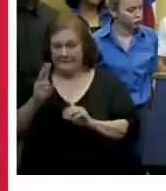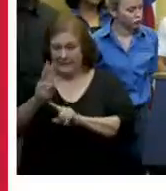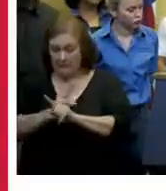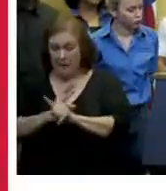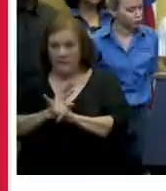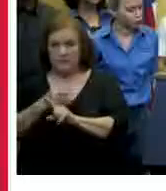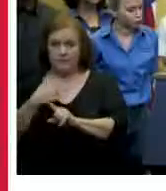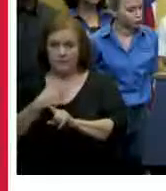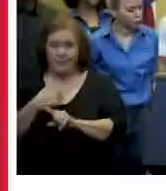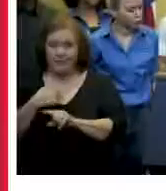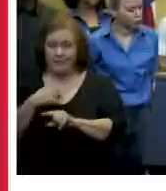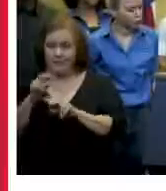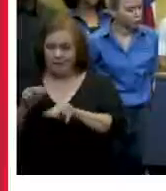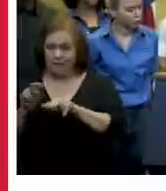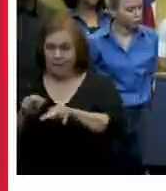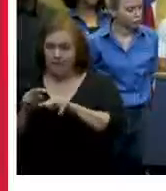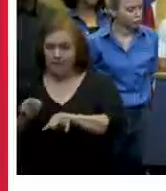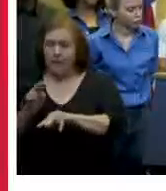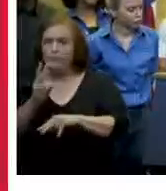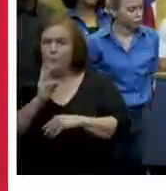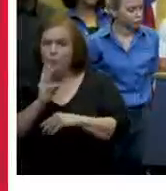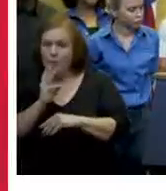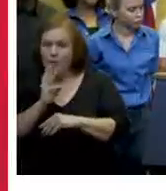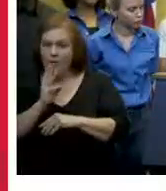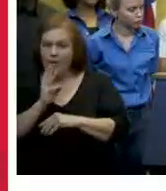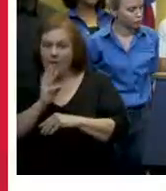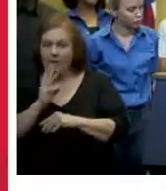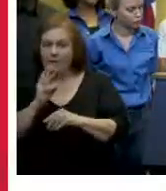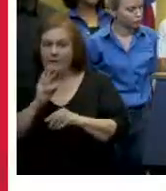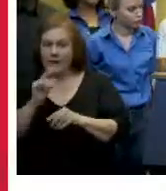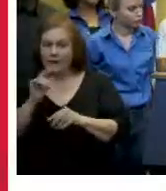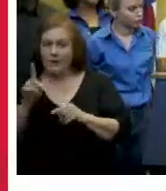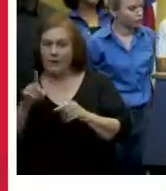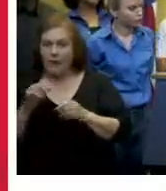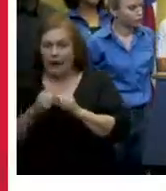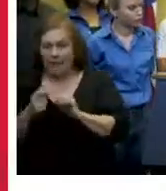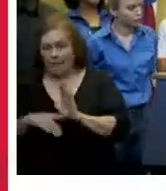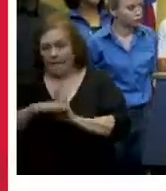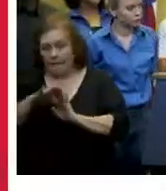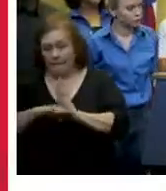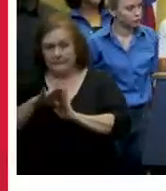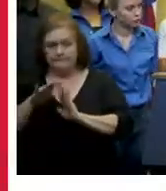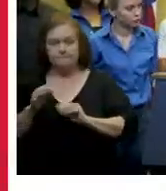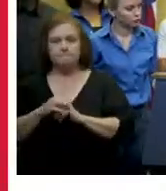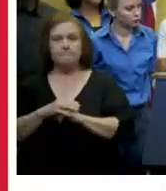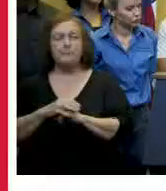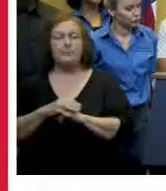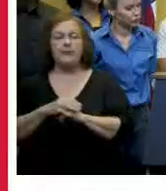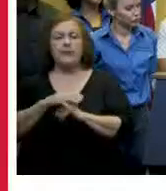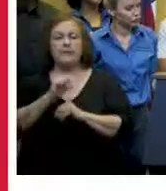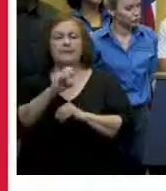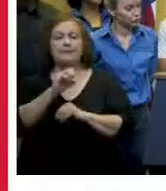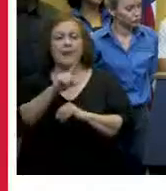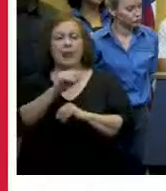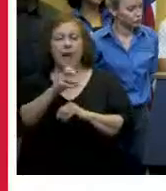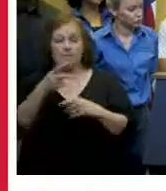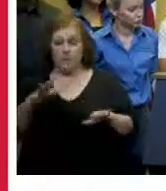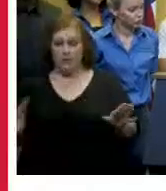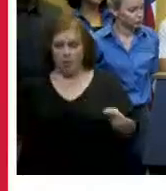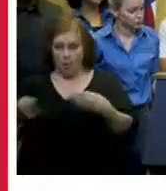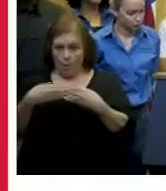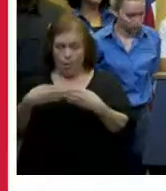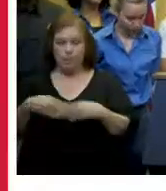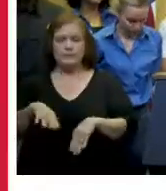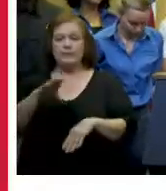we've been out inspecting the levees and making sure there if there's any issues out there that they're taking care of the ih and c lock has been closed and we have put uh